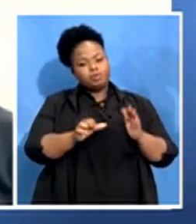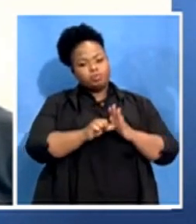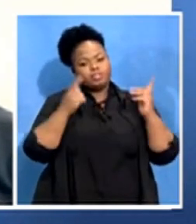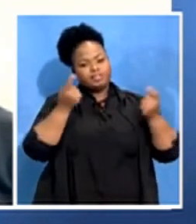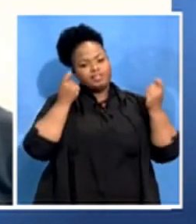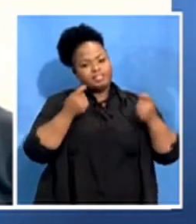thank you very much for having us